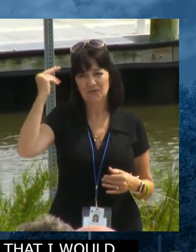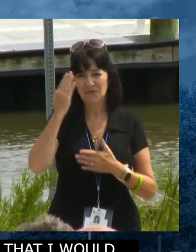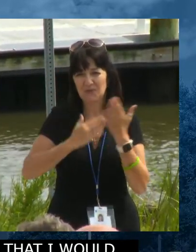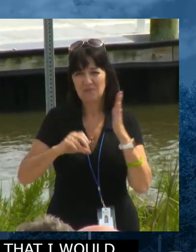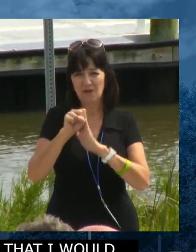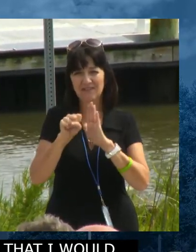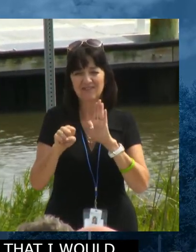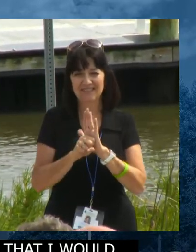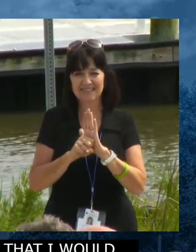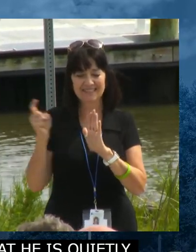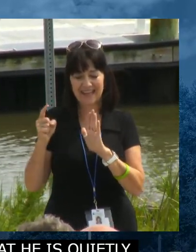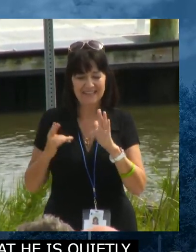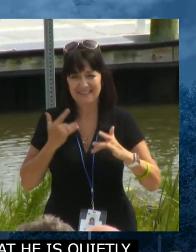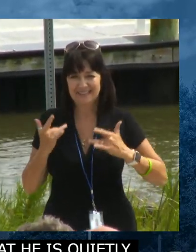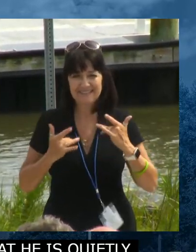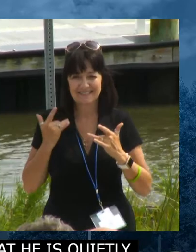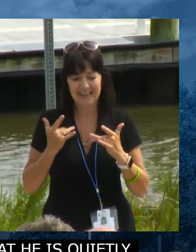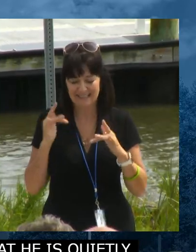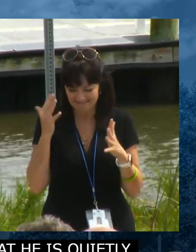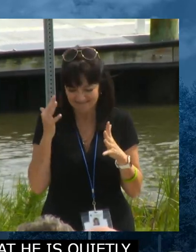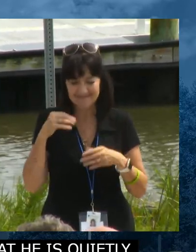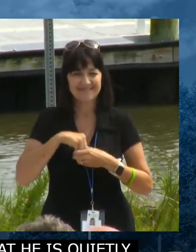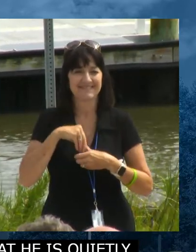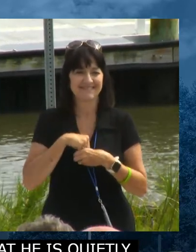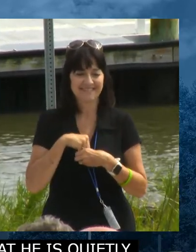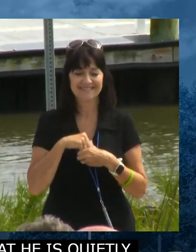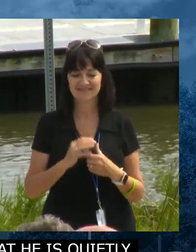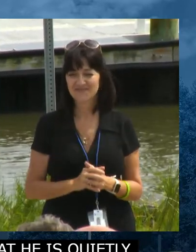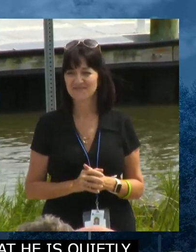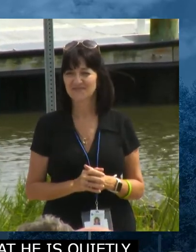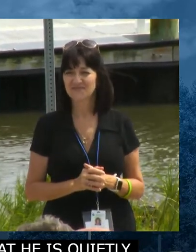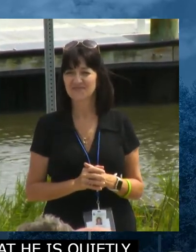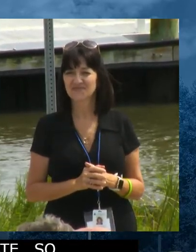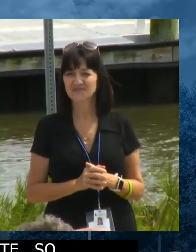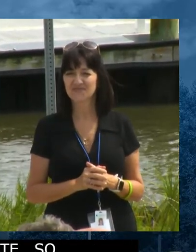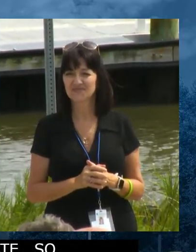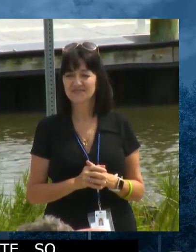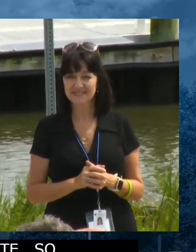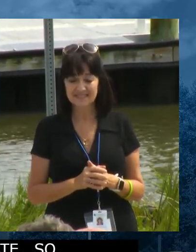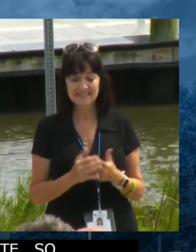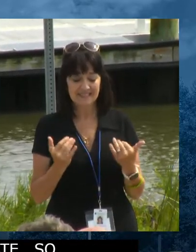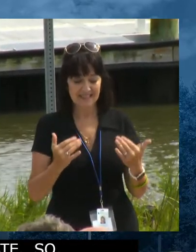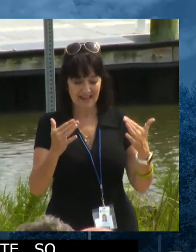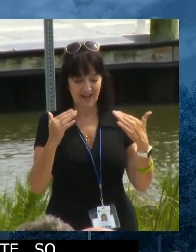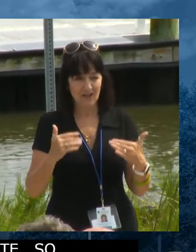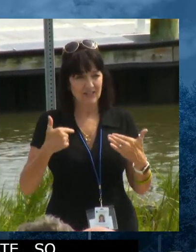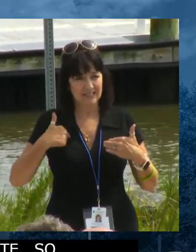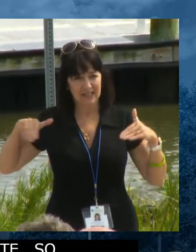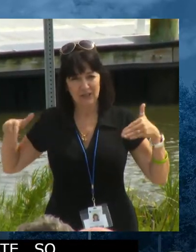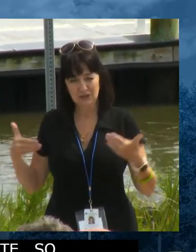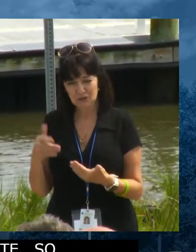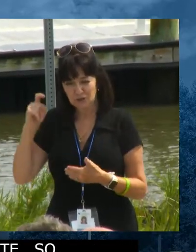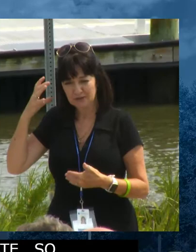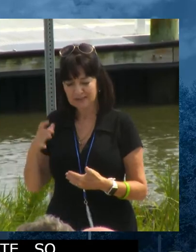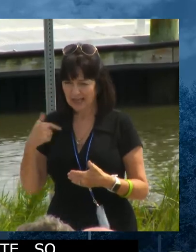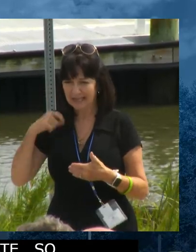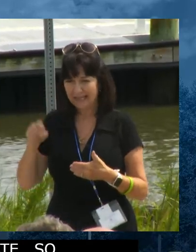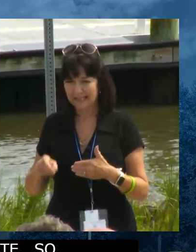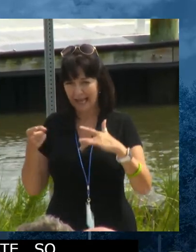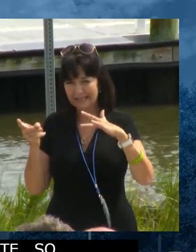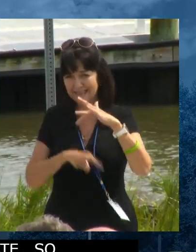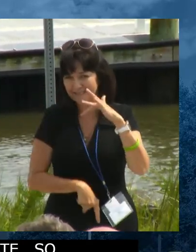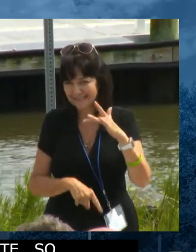so with, without further ado, um, see, this is the part where I introduced the governor, we can skip